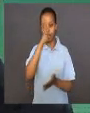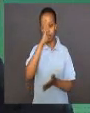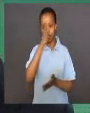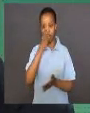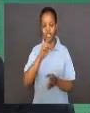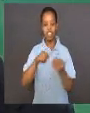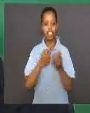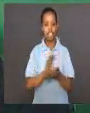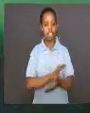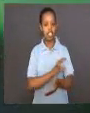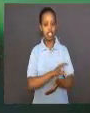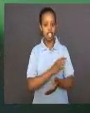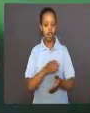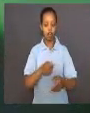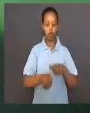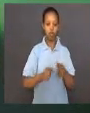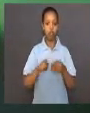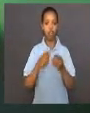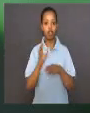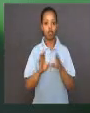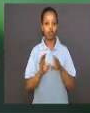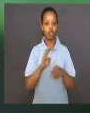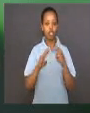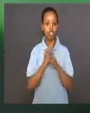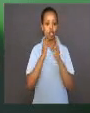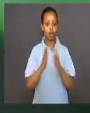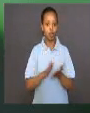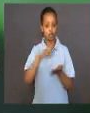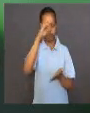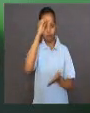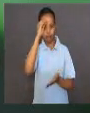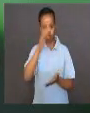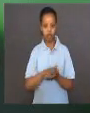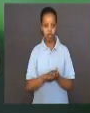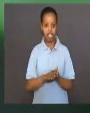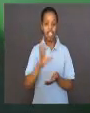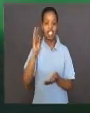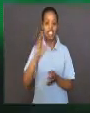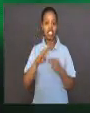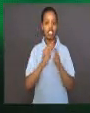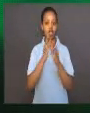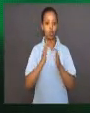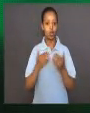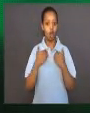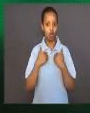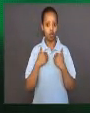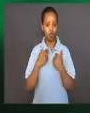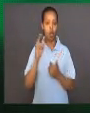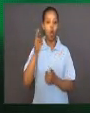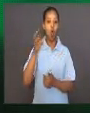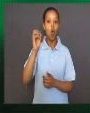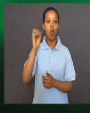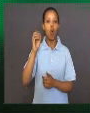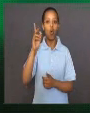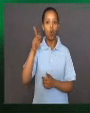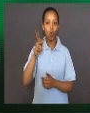of cells. The six main contributors are Robert Hooke,